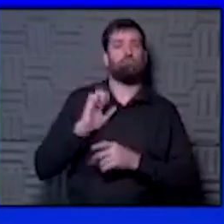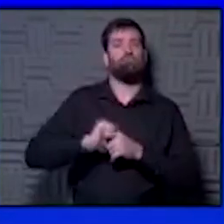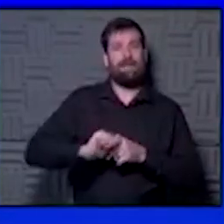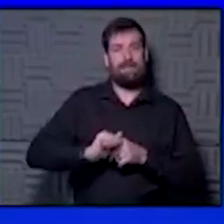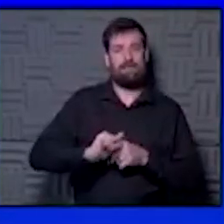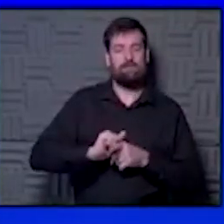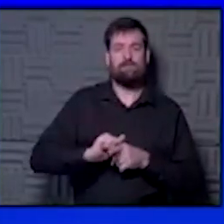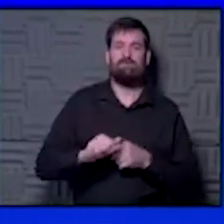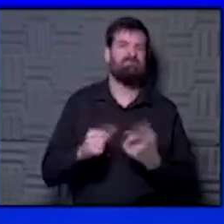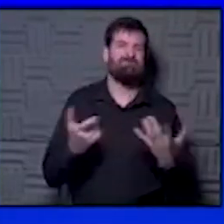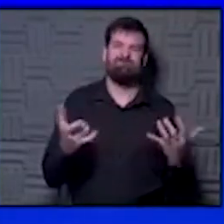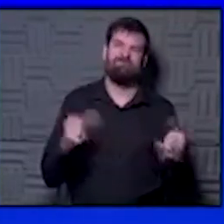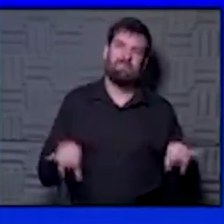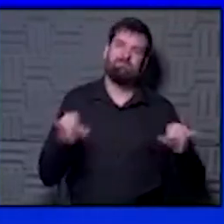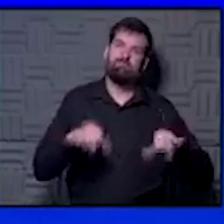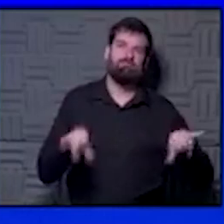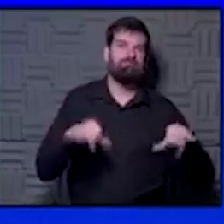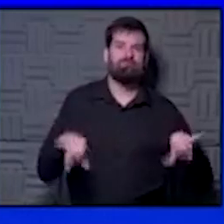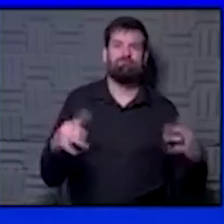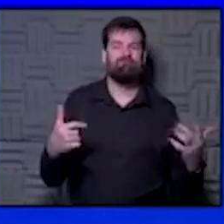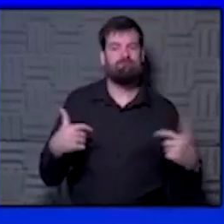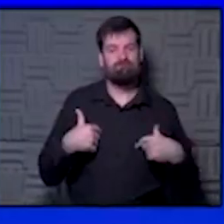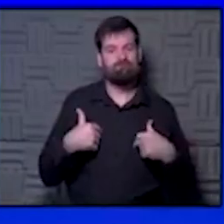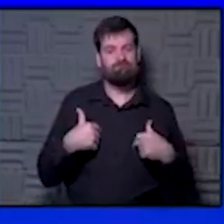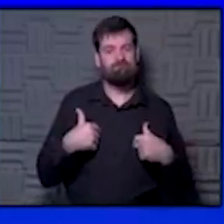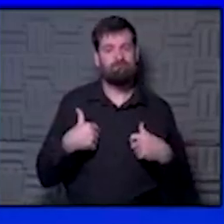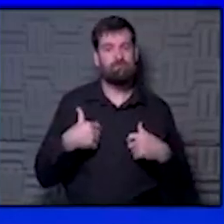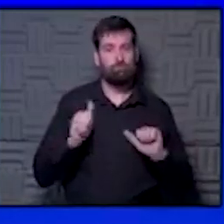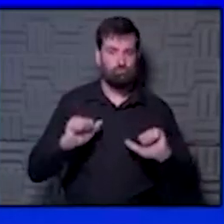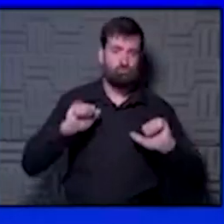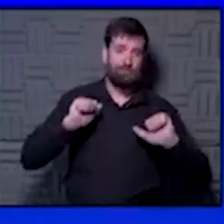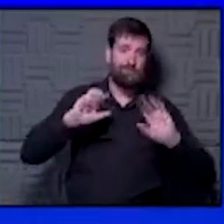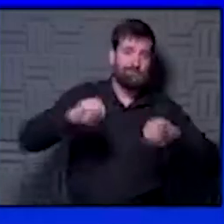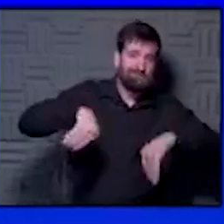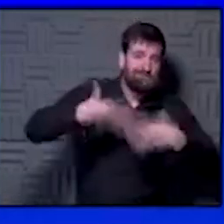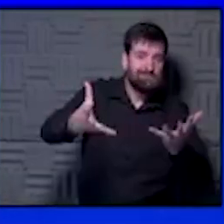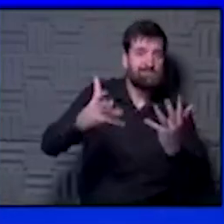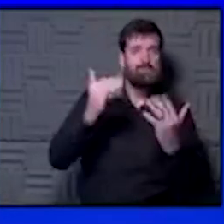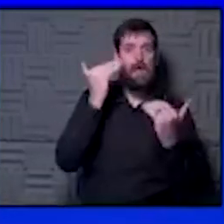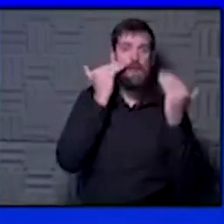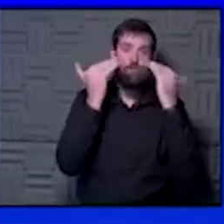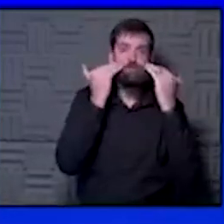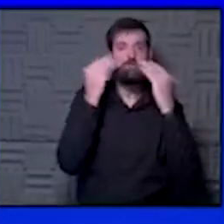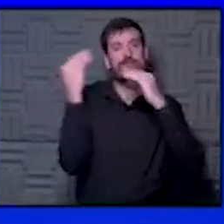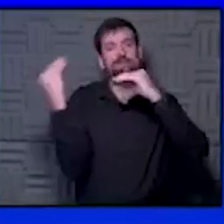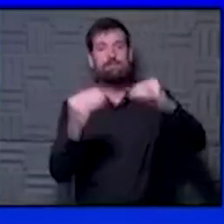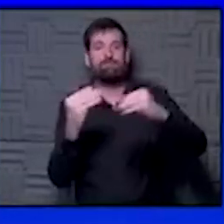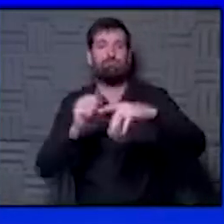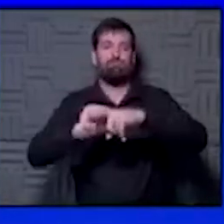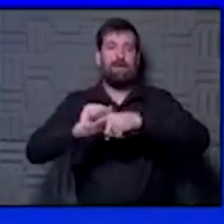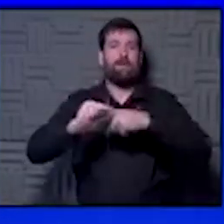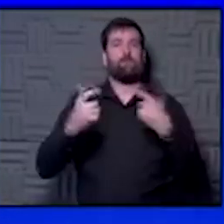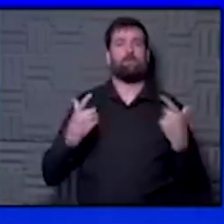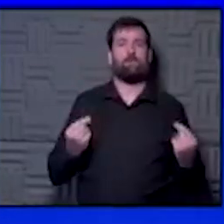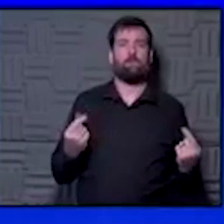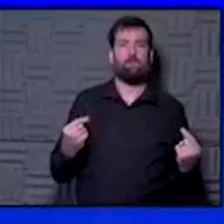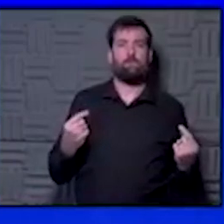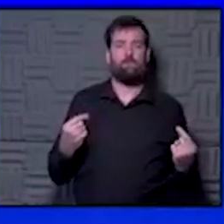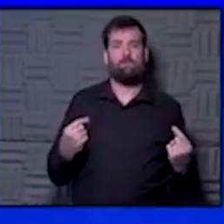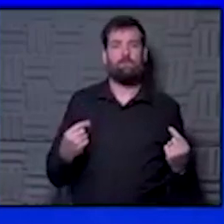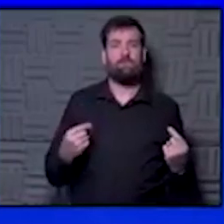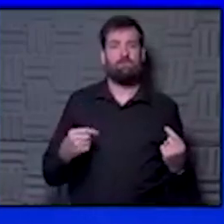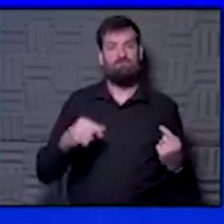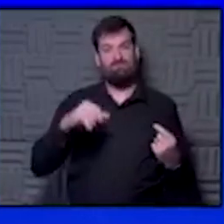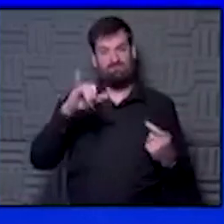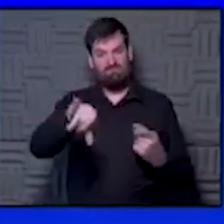This is not any different. We are trying to arm you with knowledge and teach you and train you what to do. That is